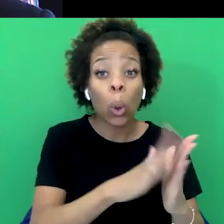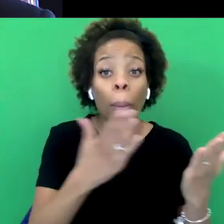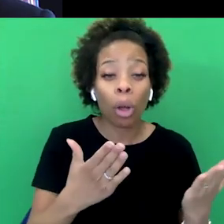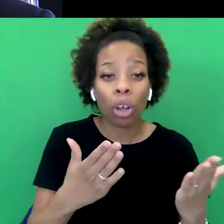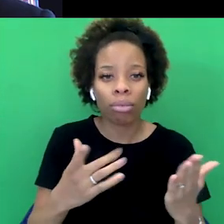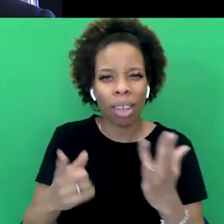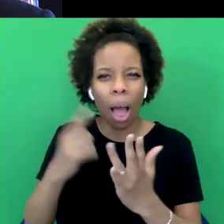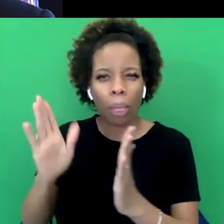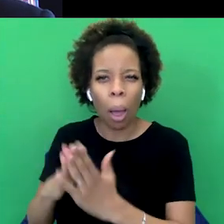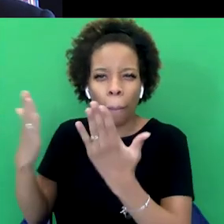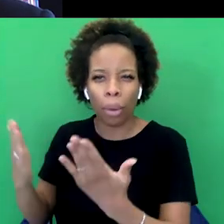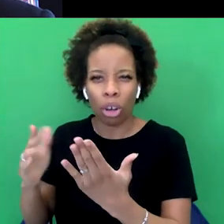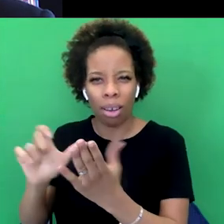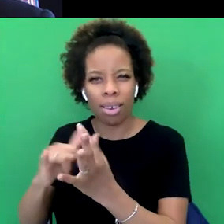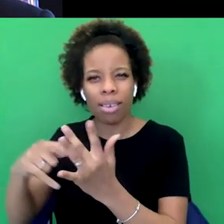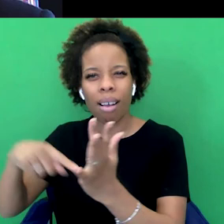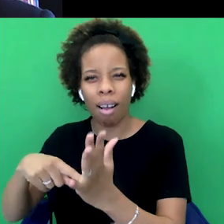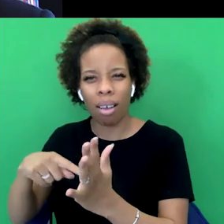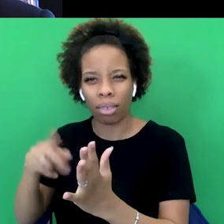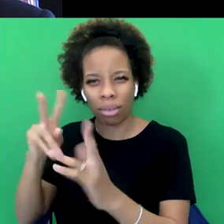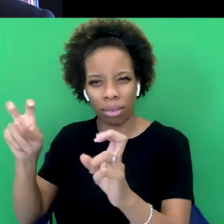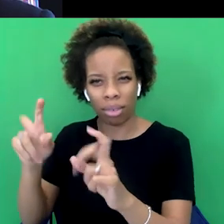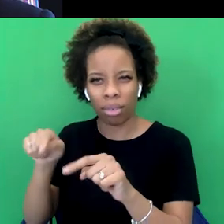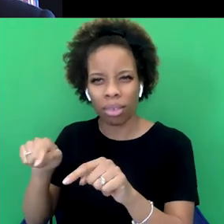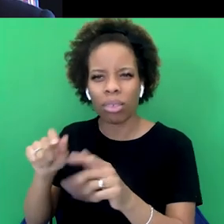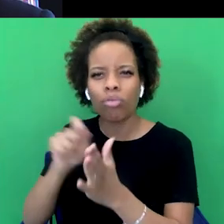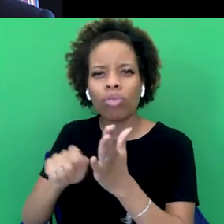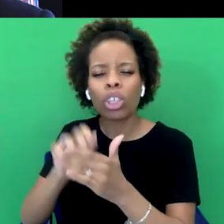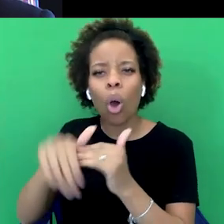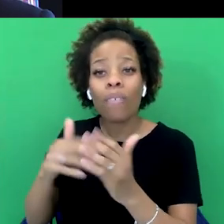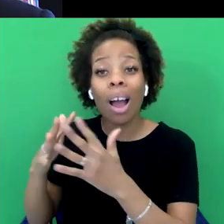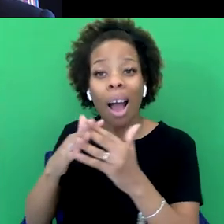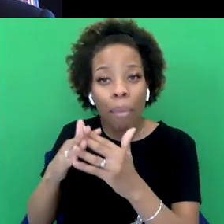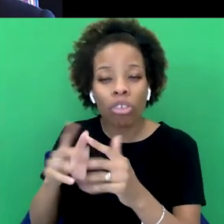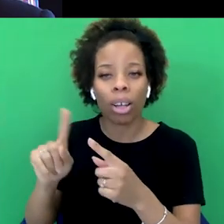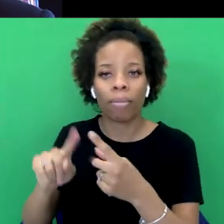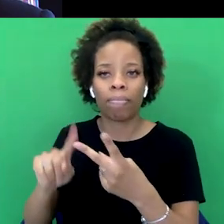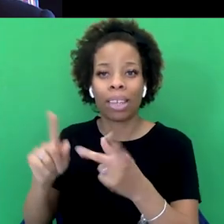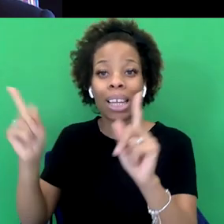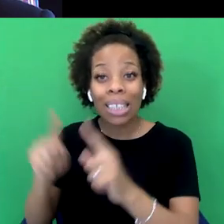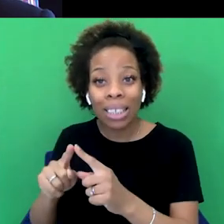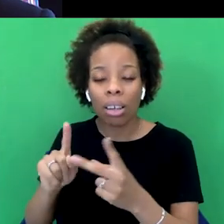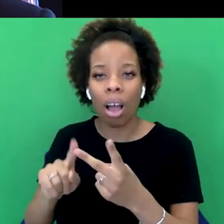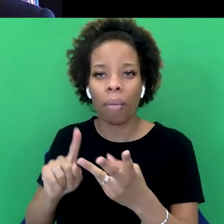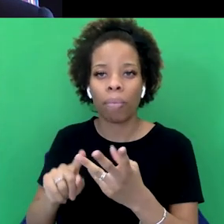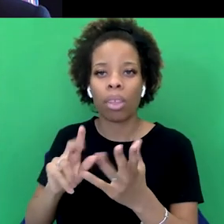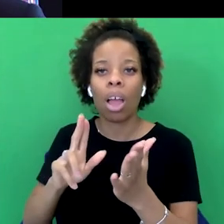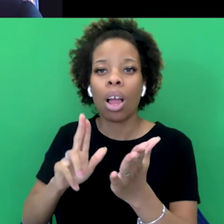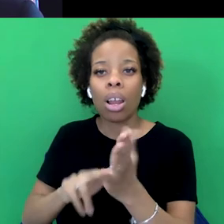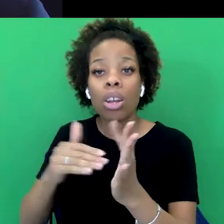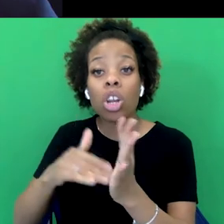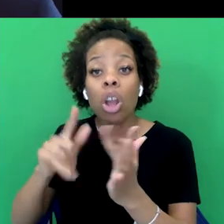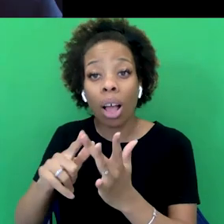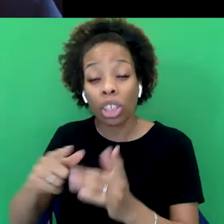Wilkerson's cast, was talking about America and India and Nazi Germany, just talking about kind of the underpinning